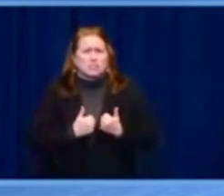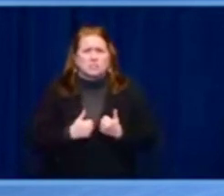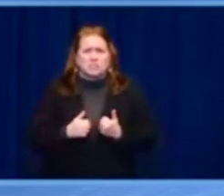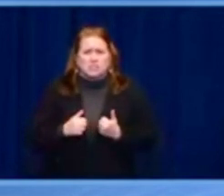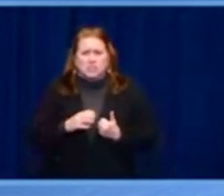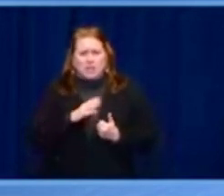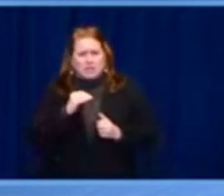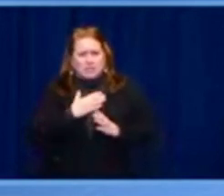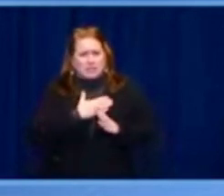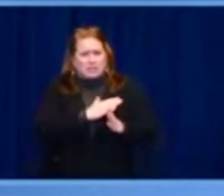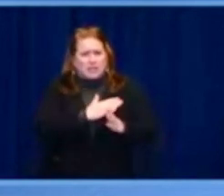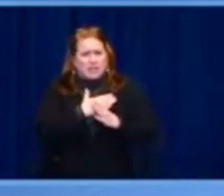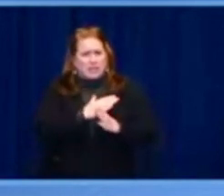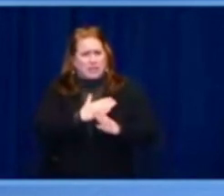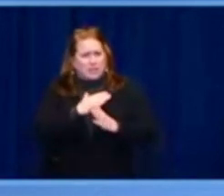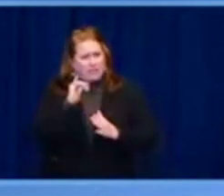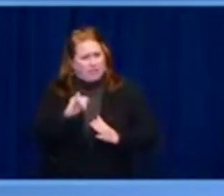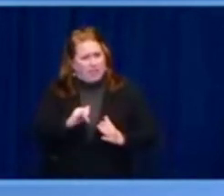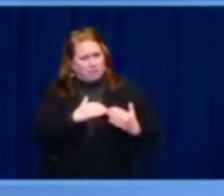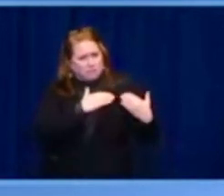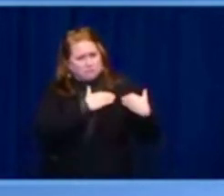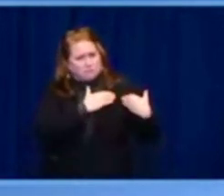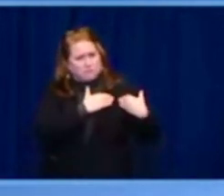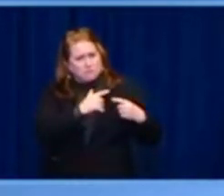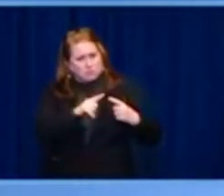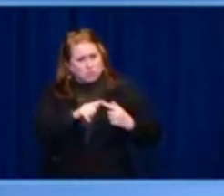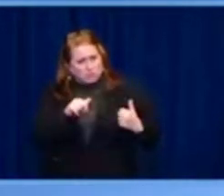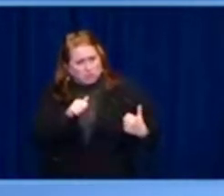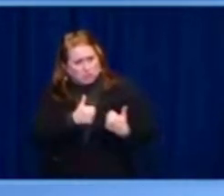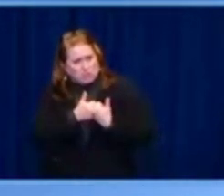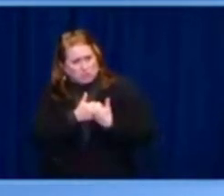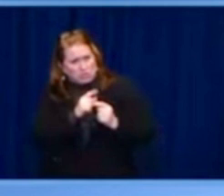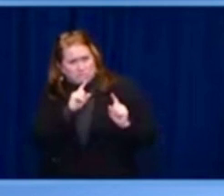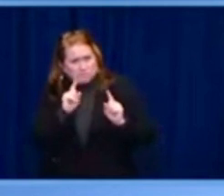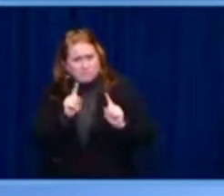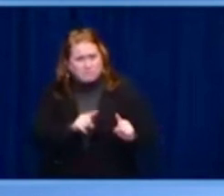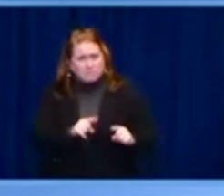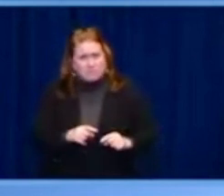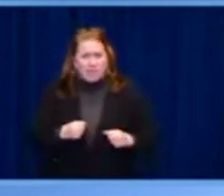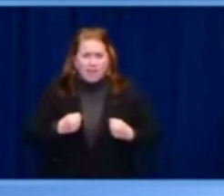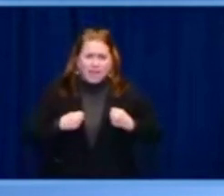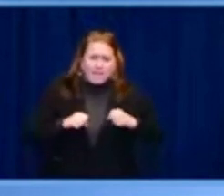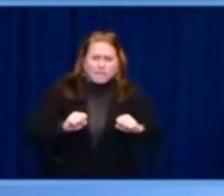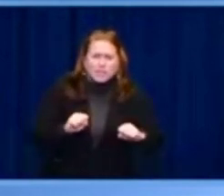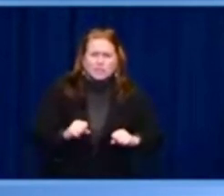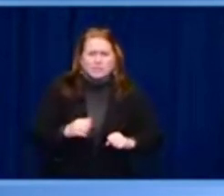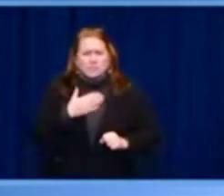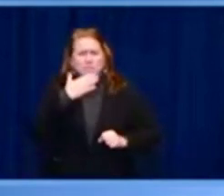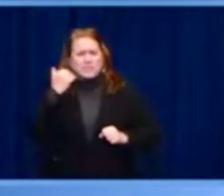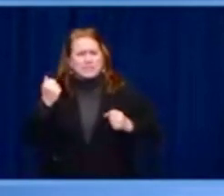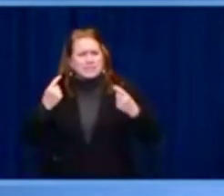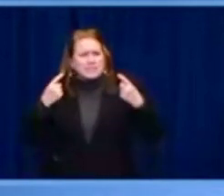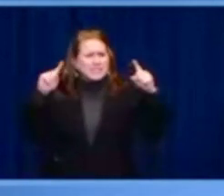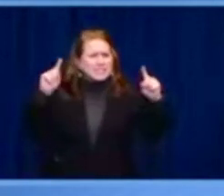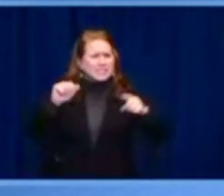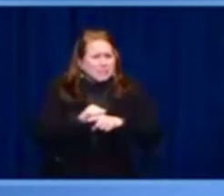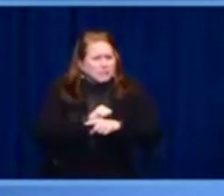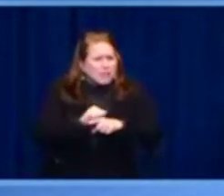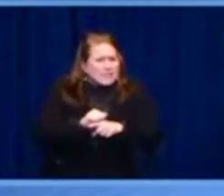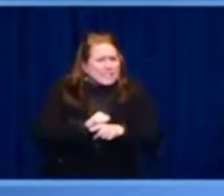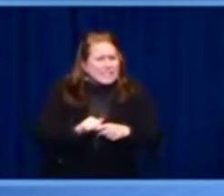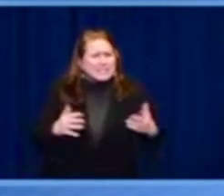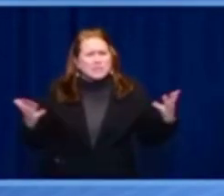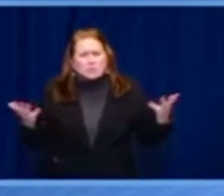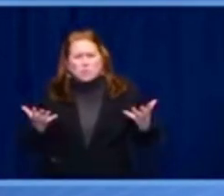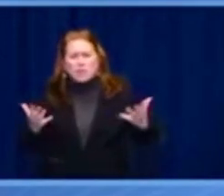preserve our planet for future generations, to making sure parents can feed their children, strengthening food security